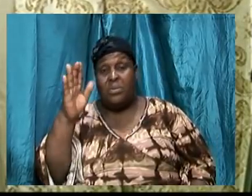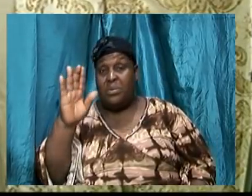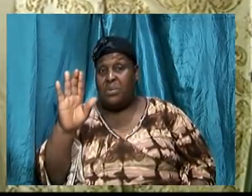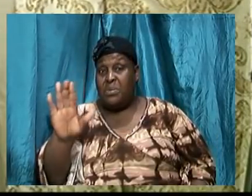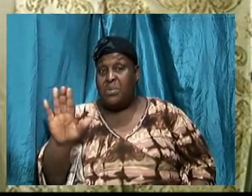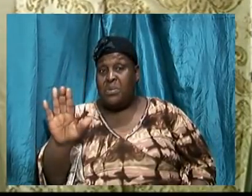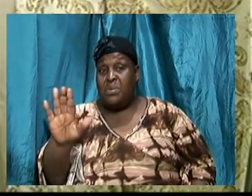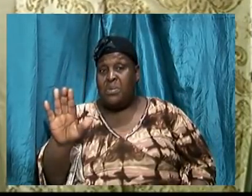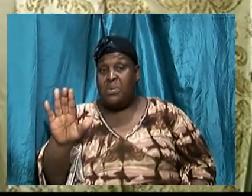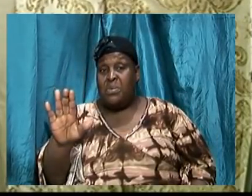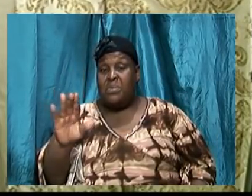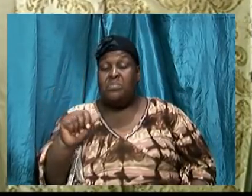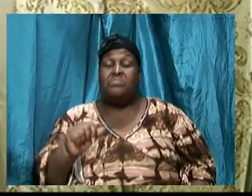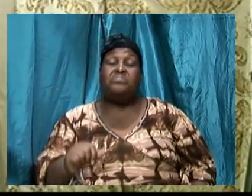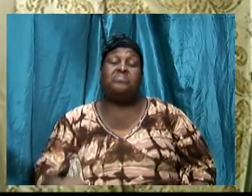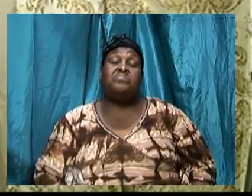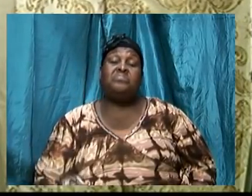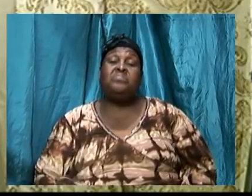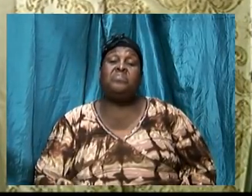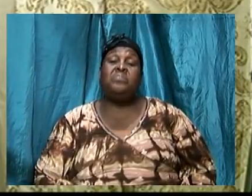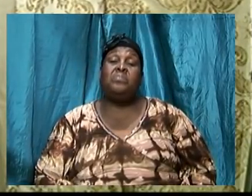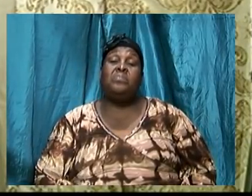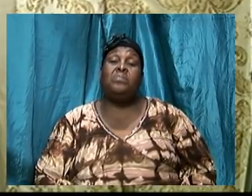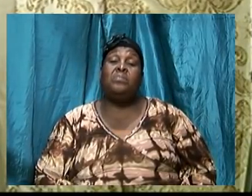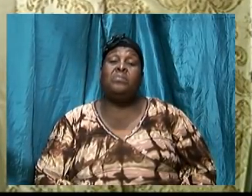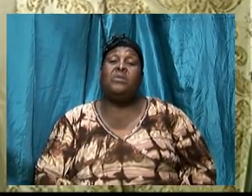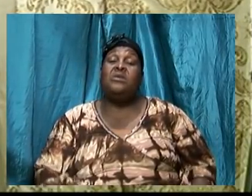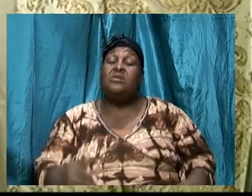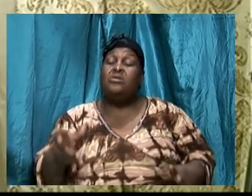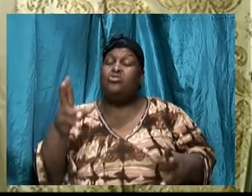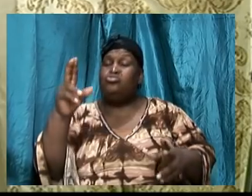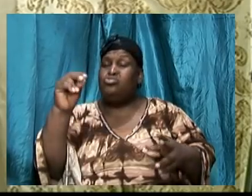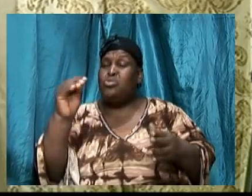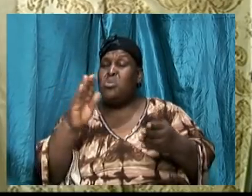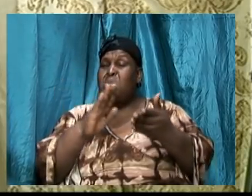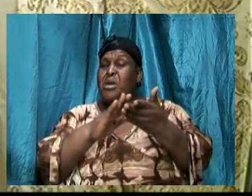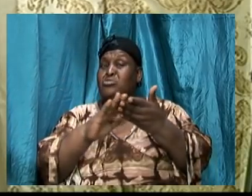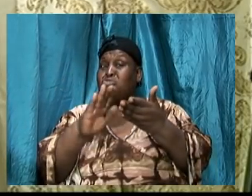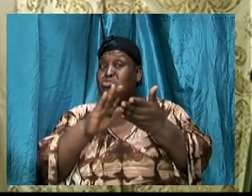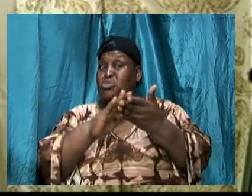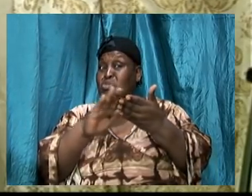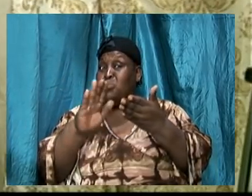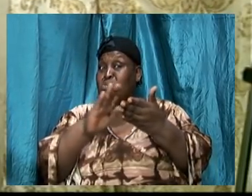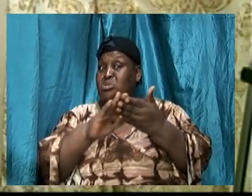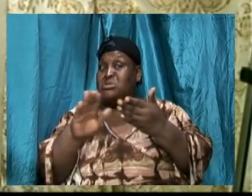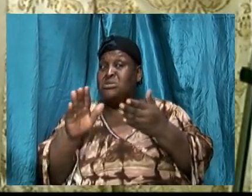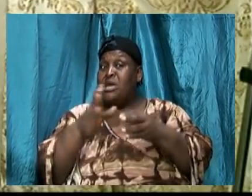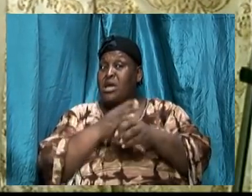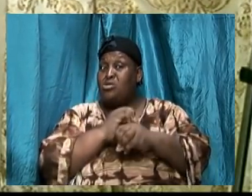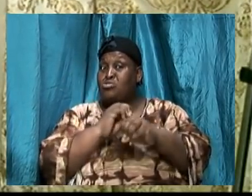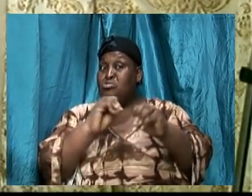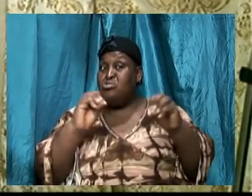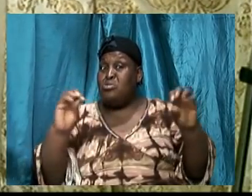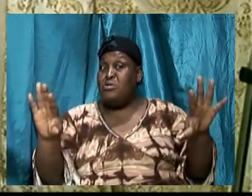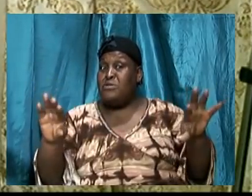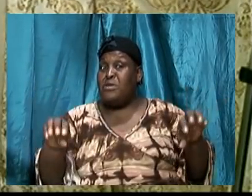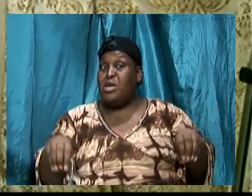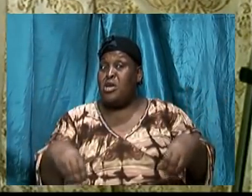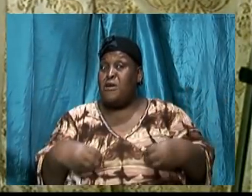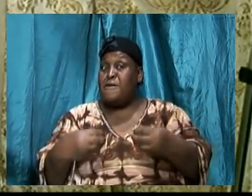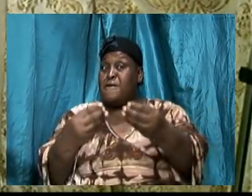excuse, there is absolutely nothing that can be given to